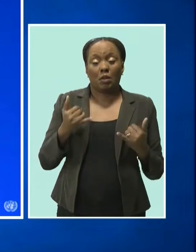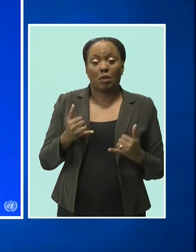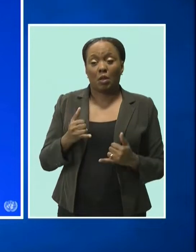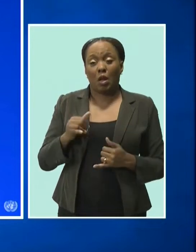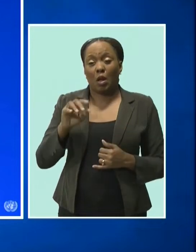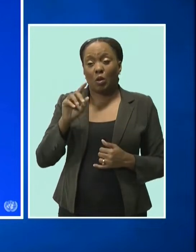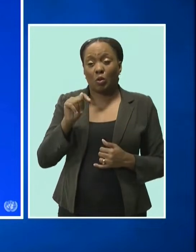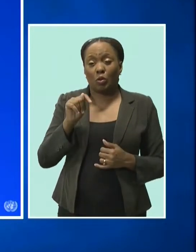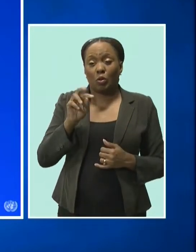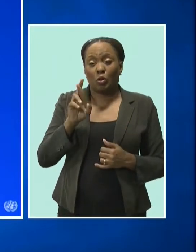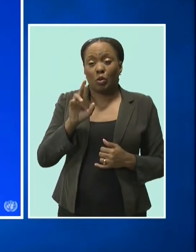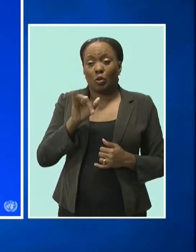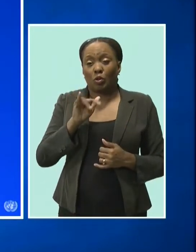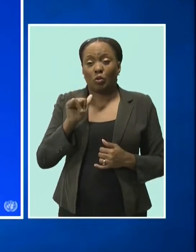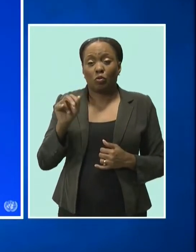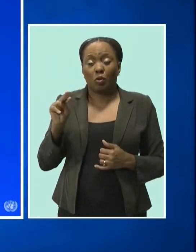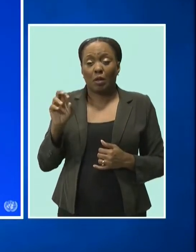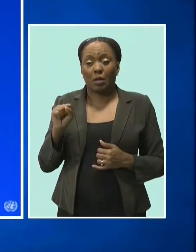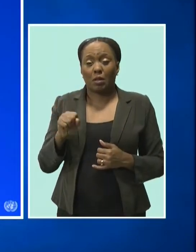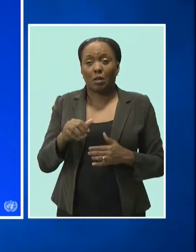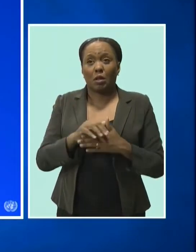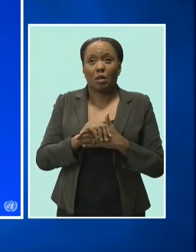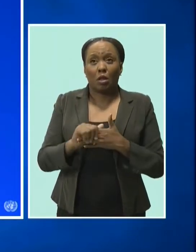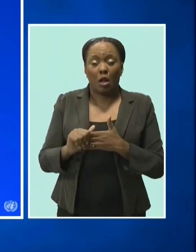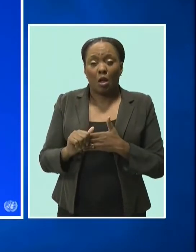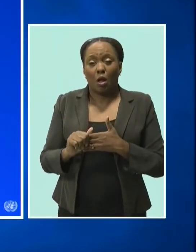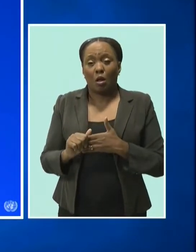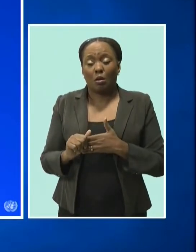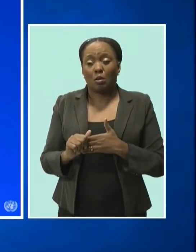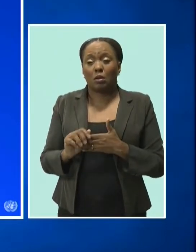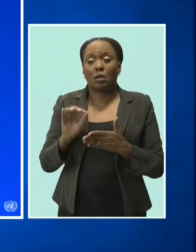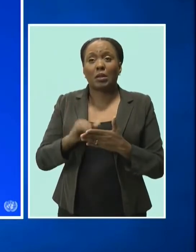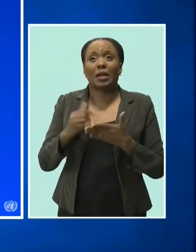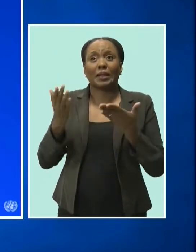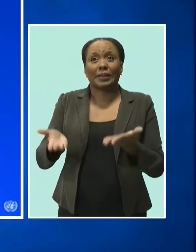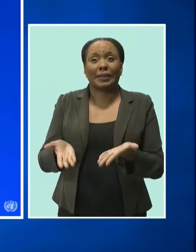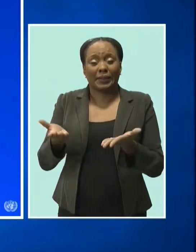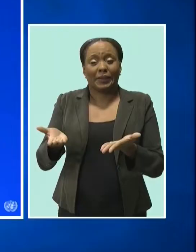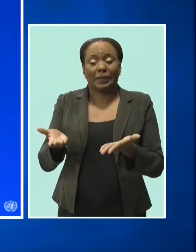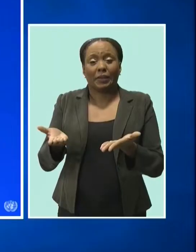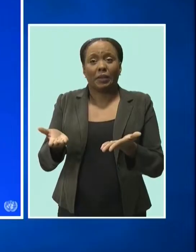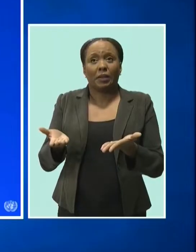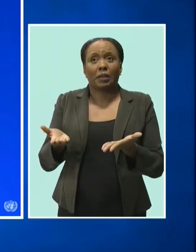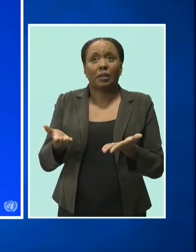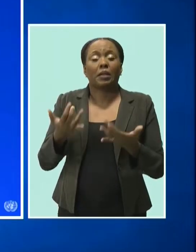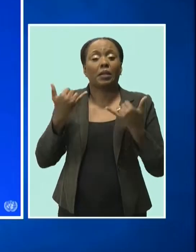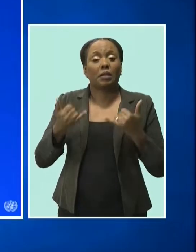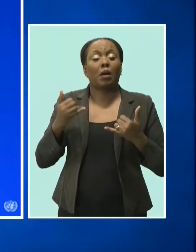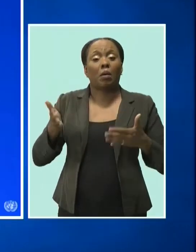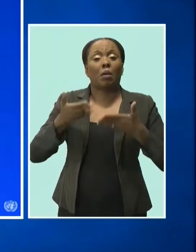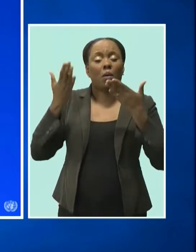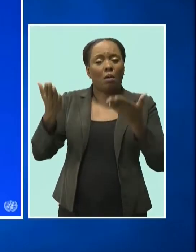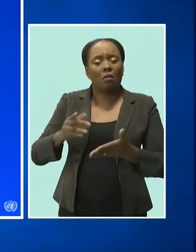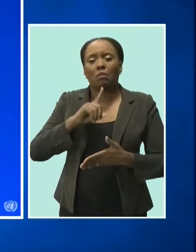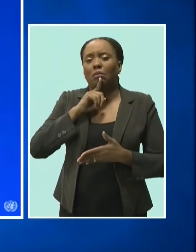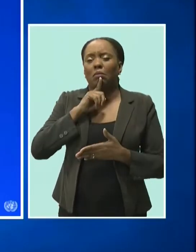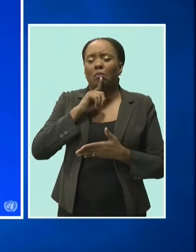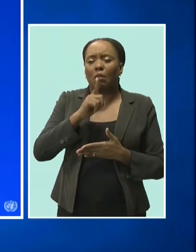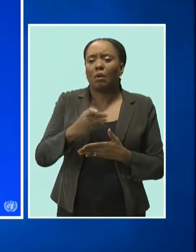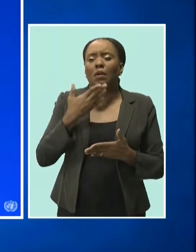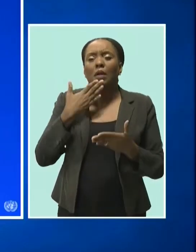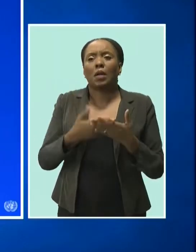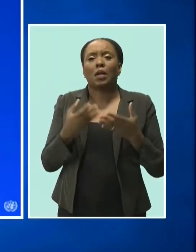with the greatest respect, beyond even the governments of the world's leaders, it offers the only real prospect